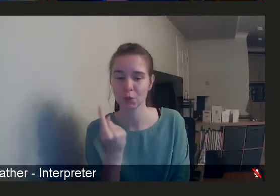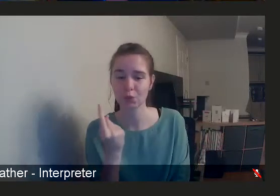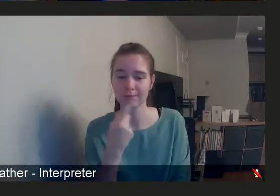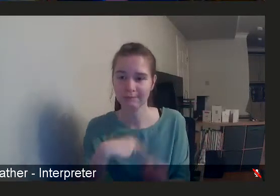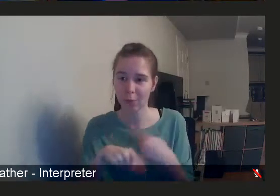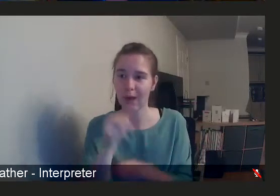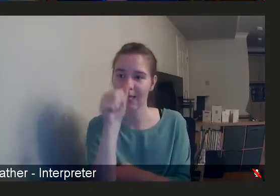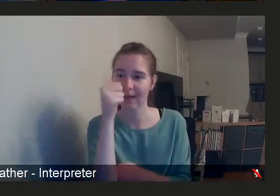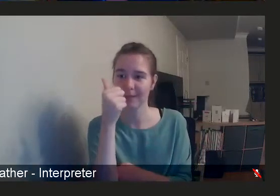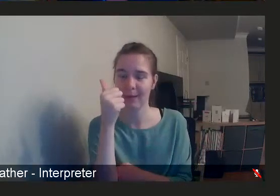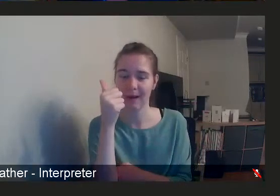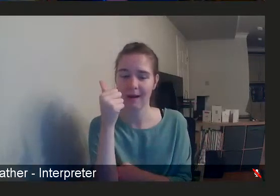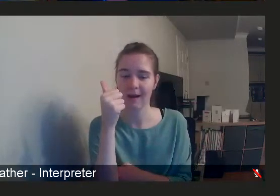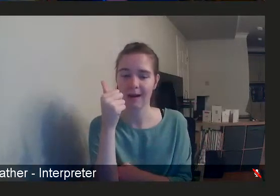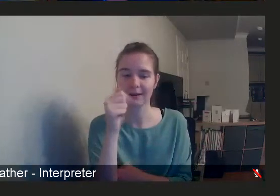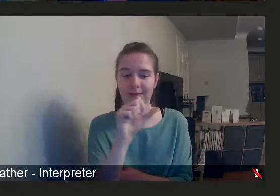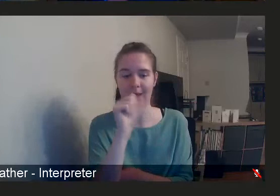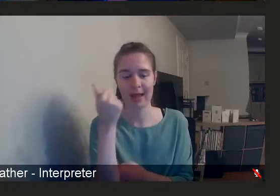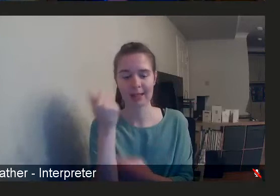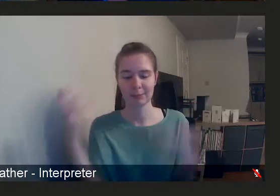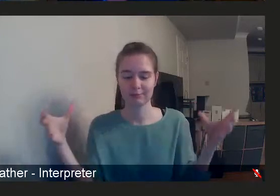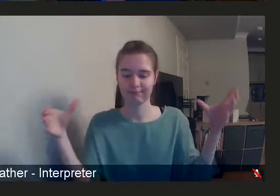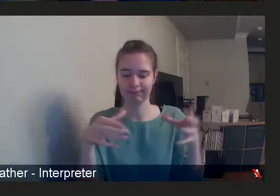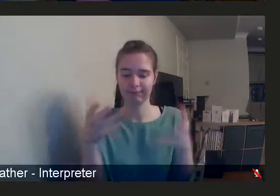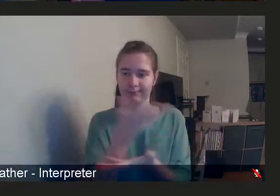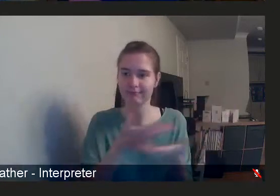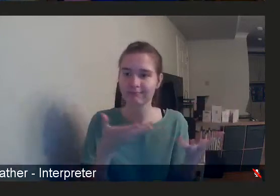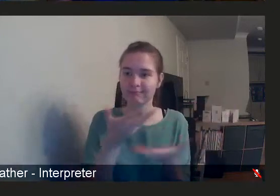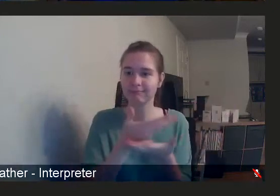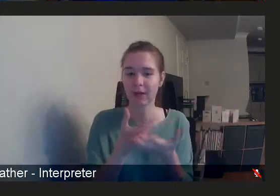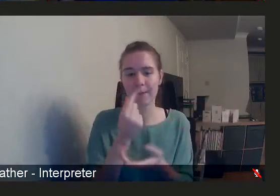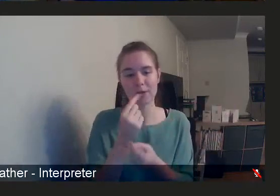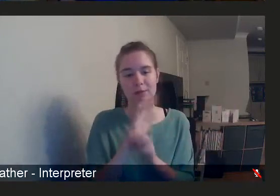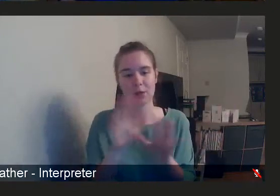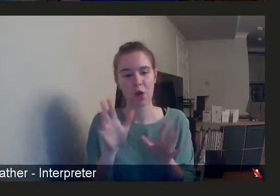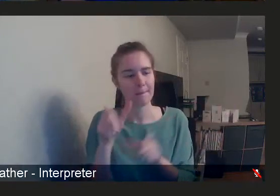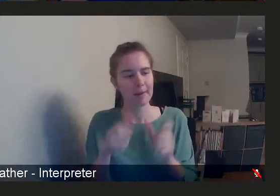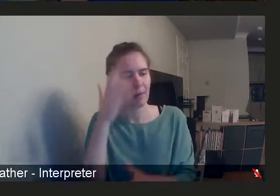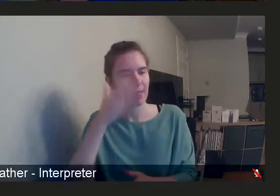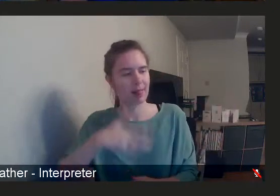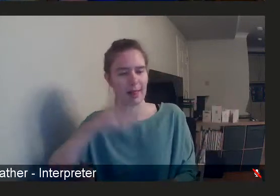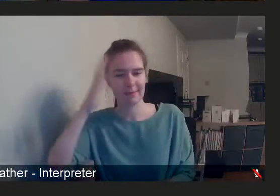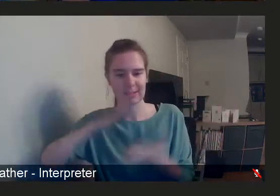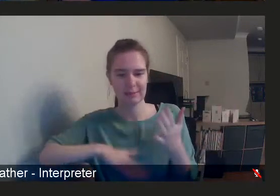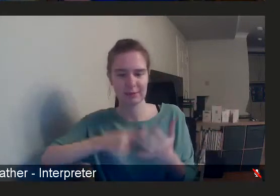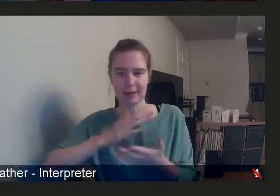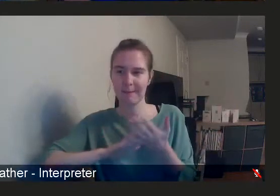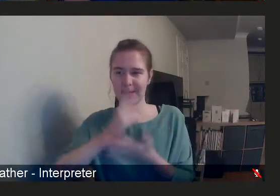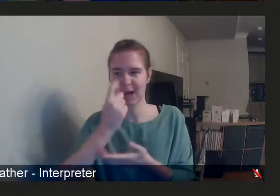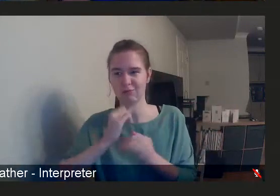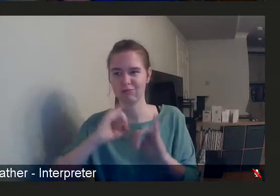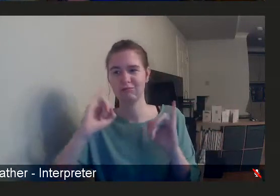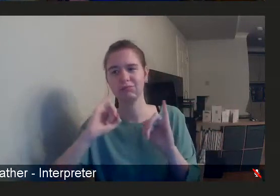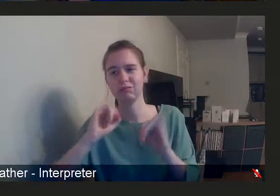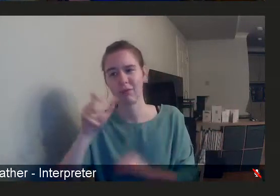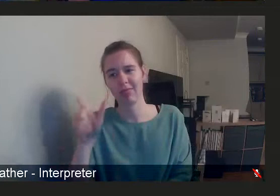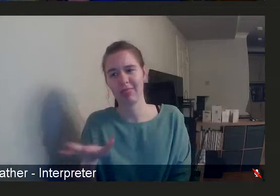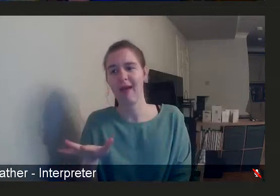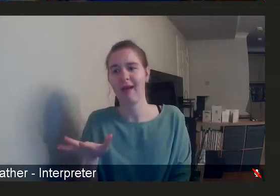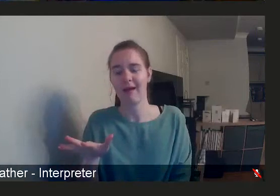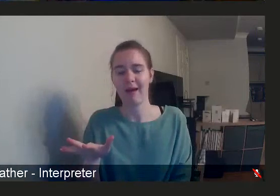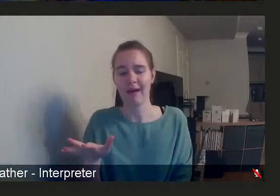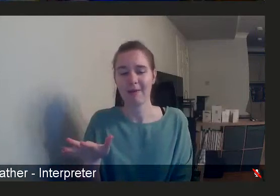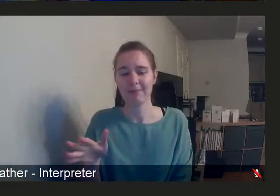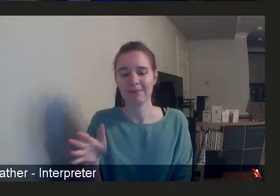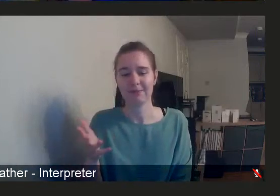bringing those experts to the table. And it isn't necessarily people with lived experience because that could be quite traumatic. And we can almost